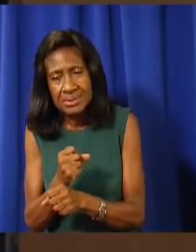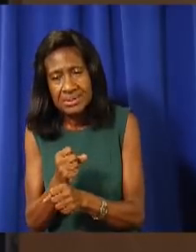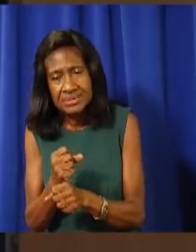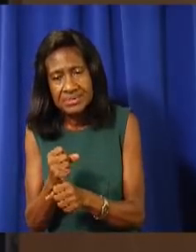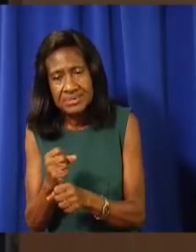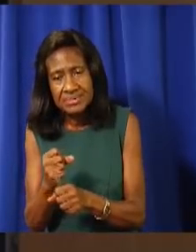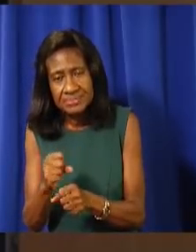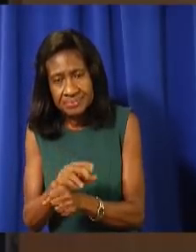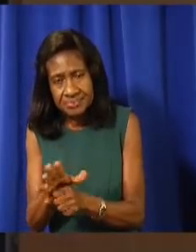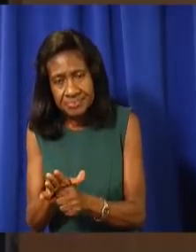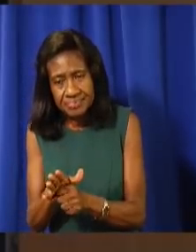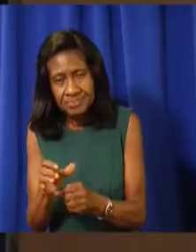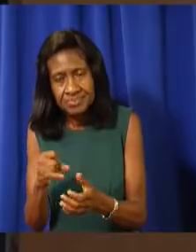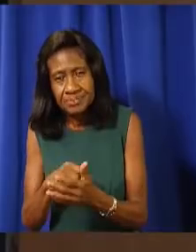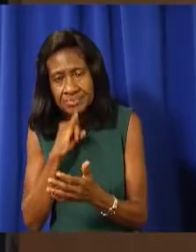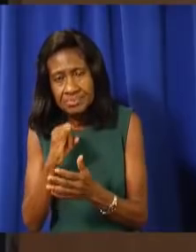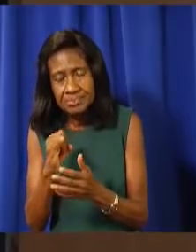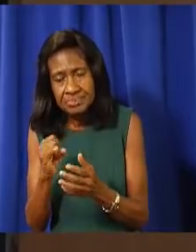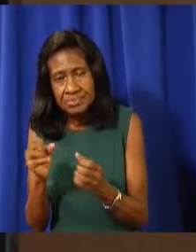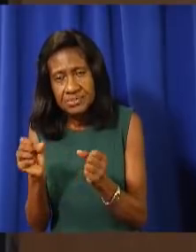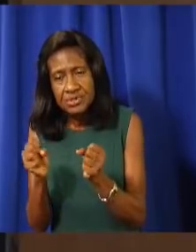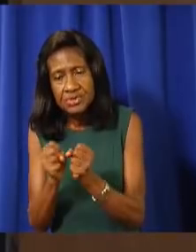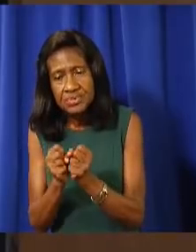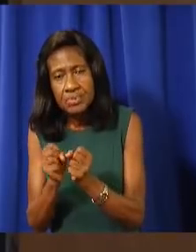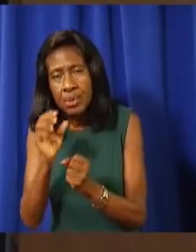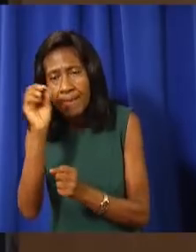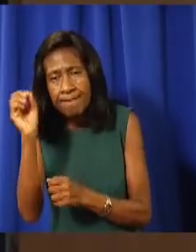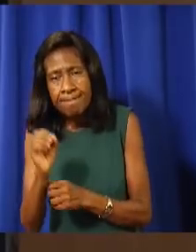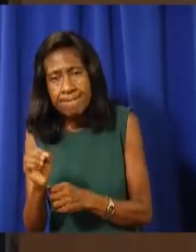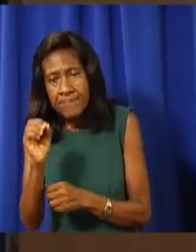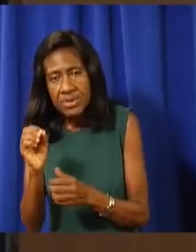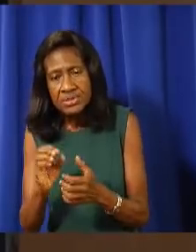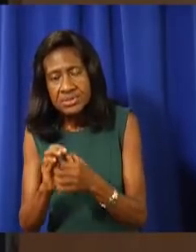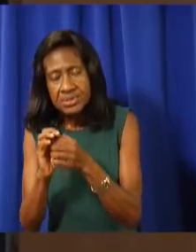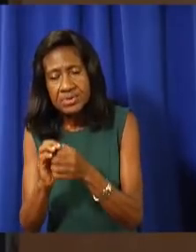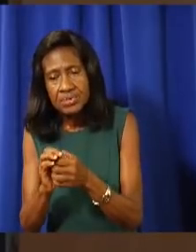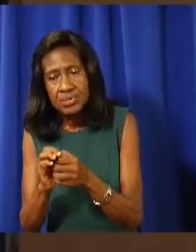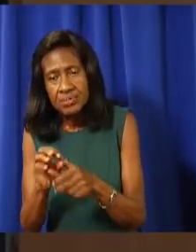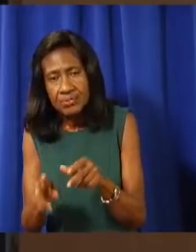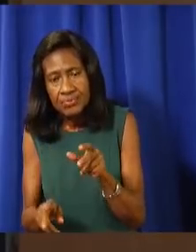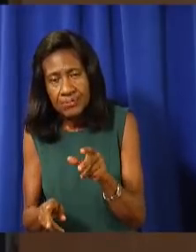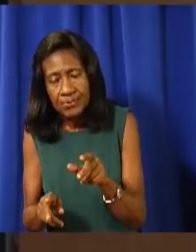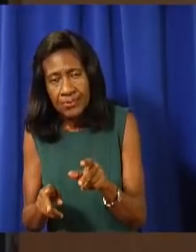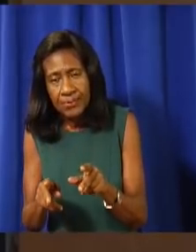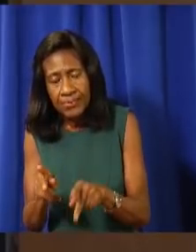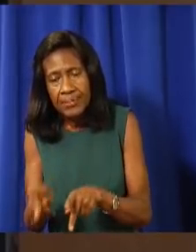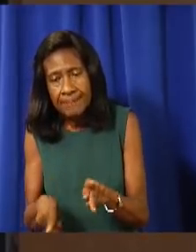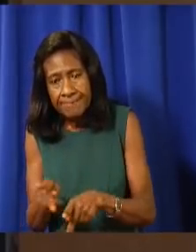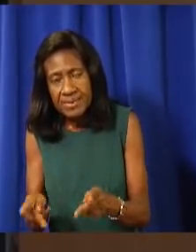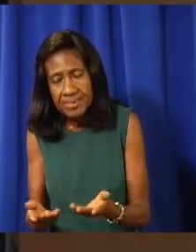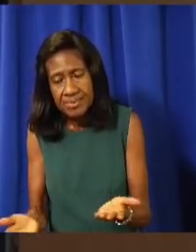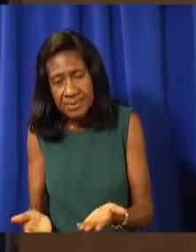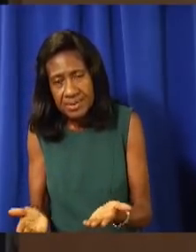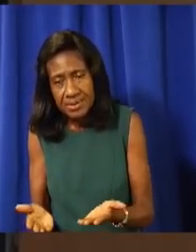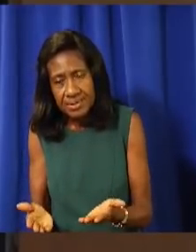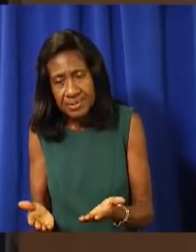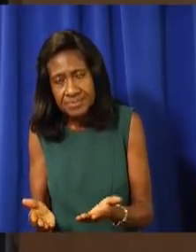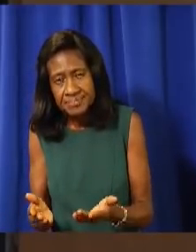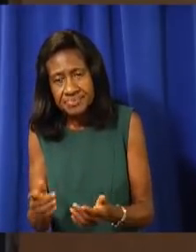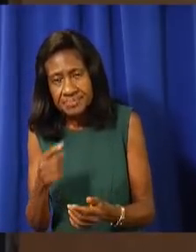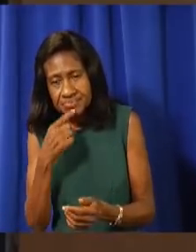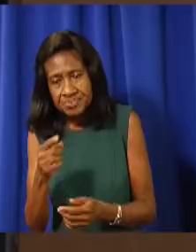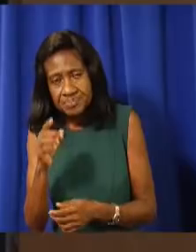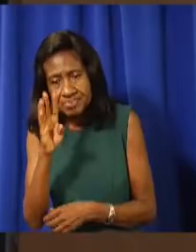And out of that percentage, it's a very low percentage that also will need ventilation. But again, I repeat, a 42